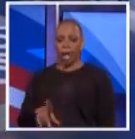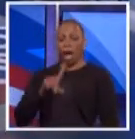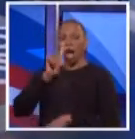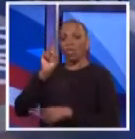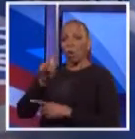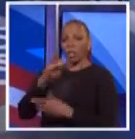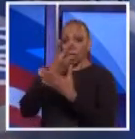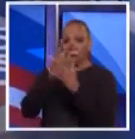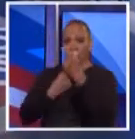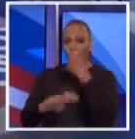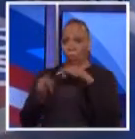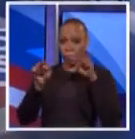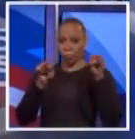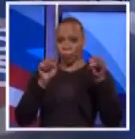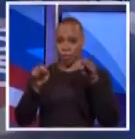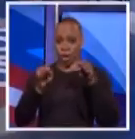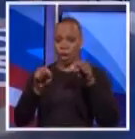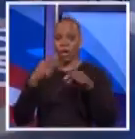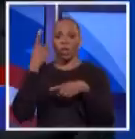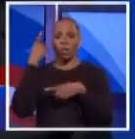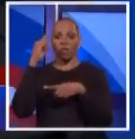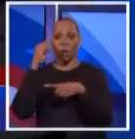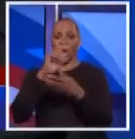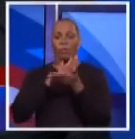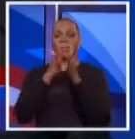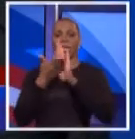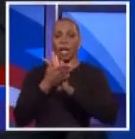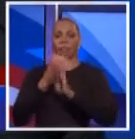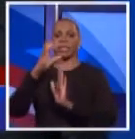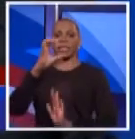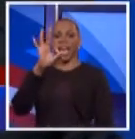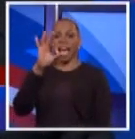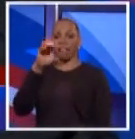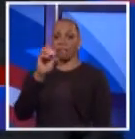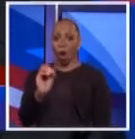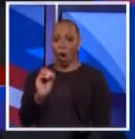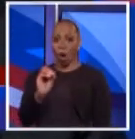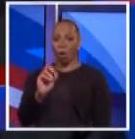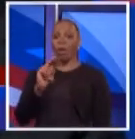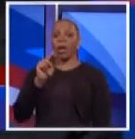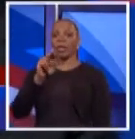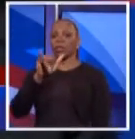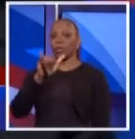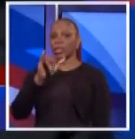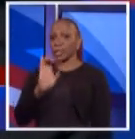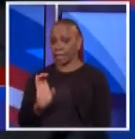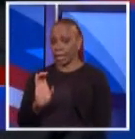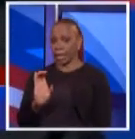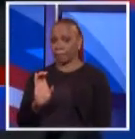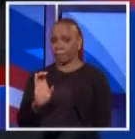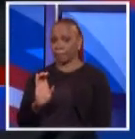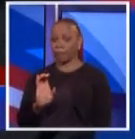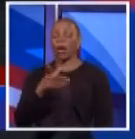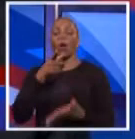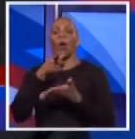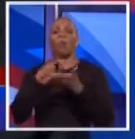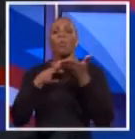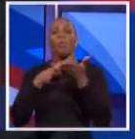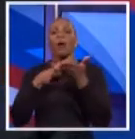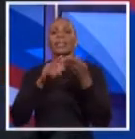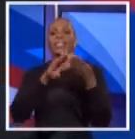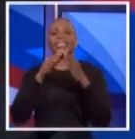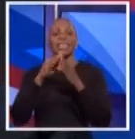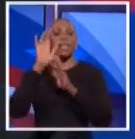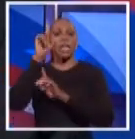both of you. You are running to become the chief financial officer, the CFO of New York City. What is the city